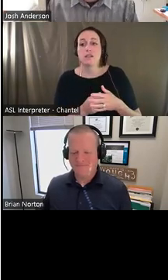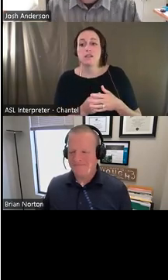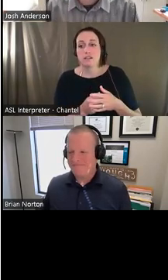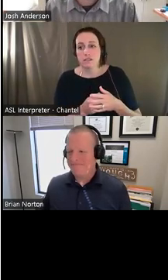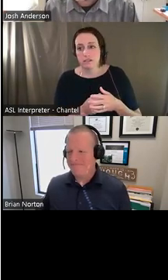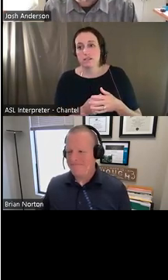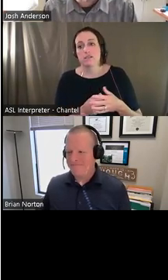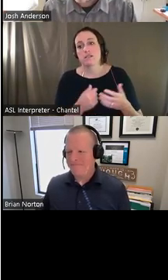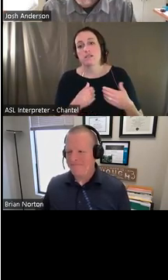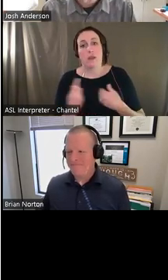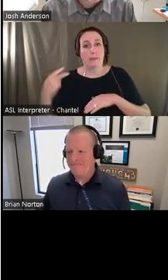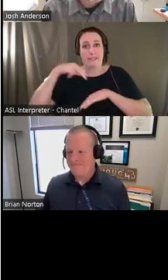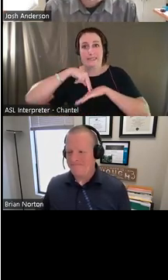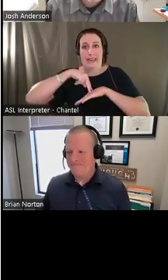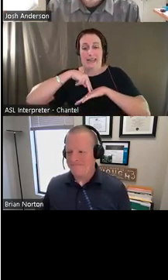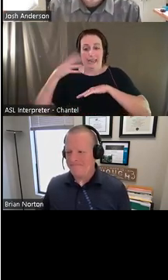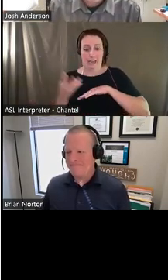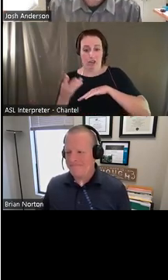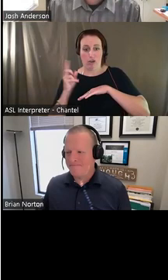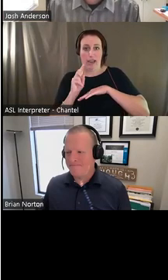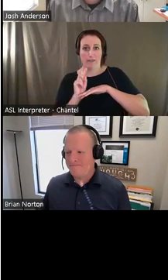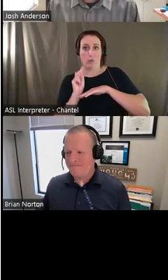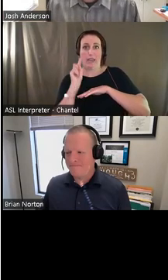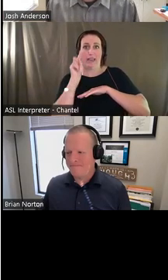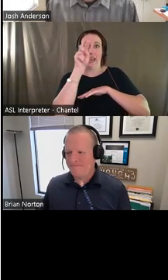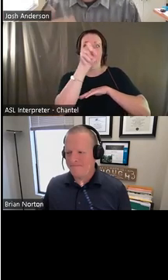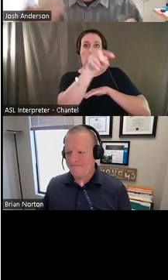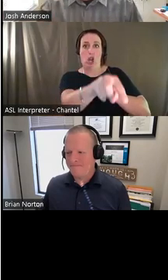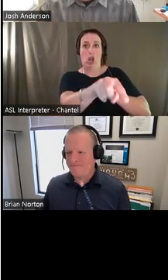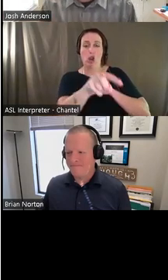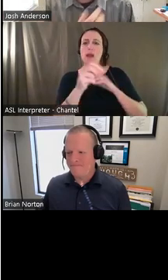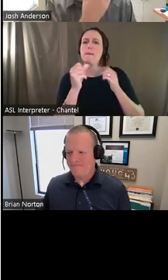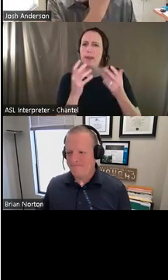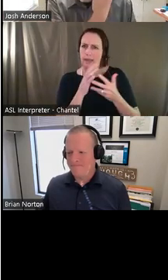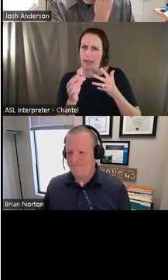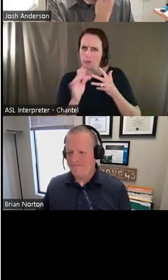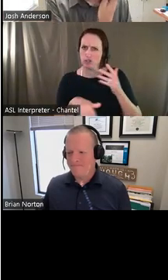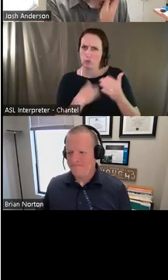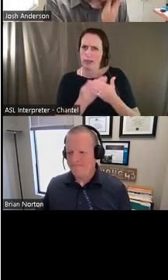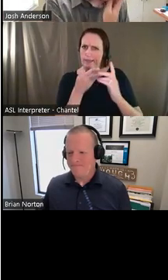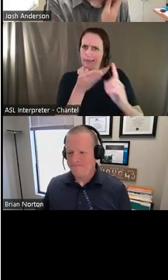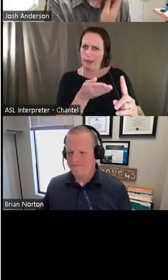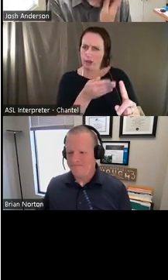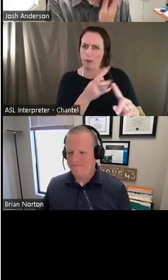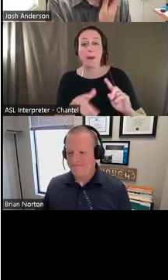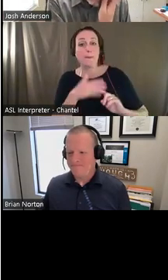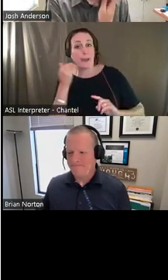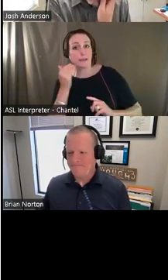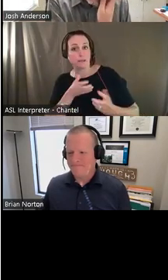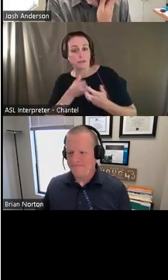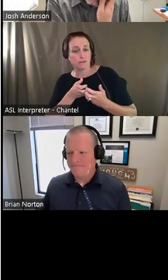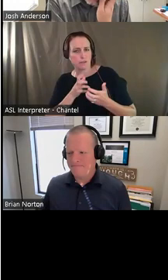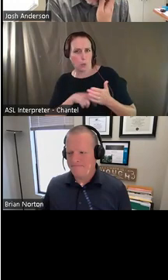to get to the other side. There's tons of different ways over there. What's the best one, and how do we do it? Looking at natural